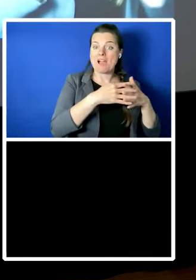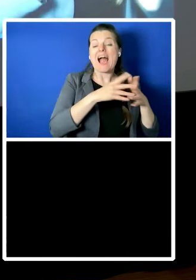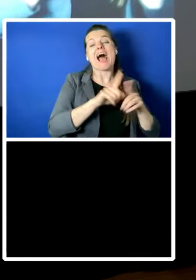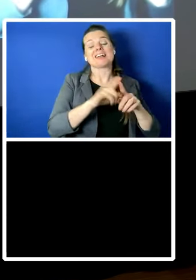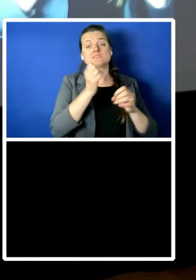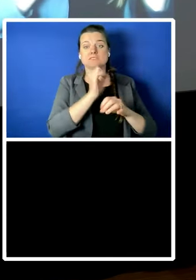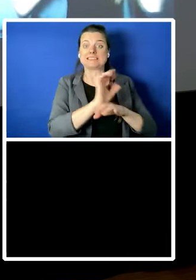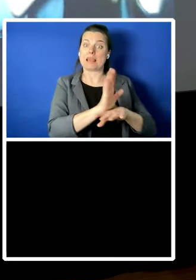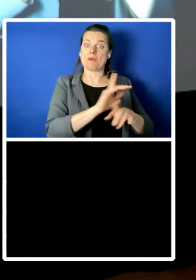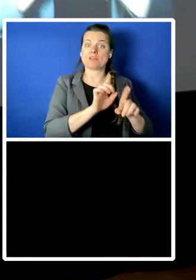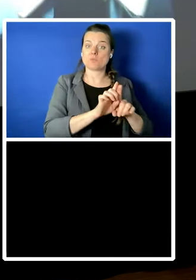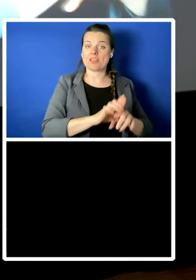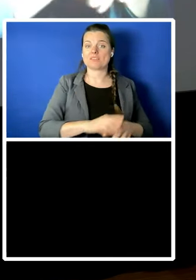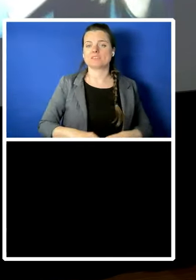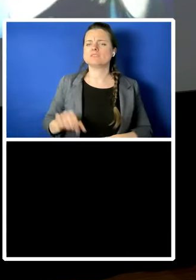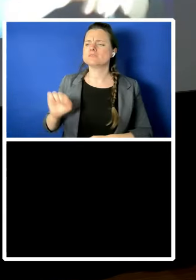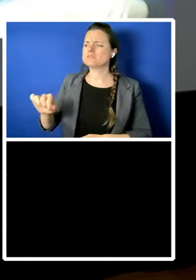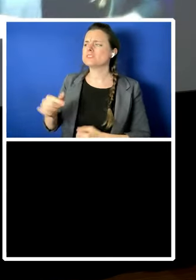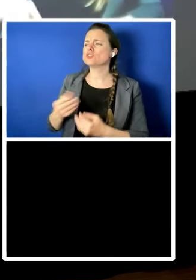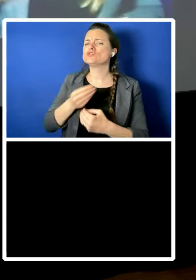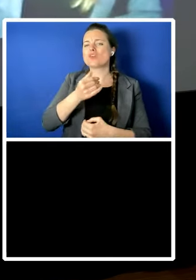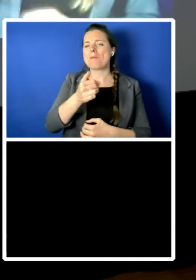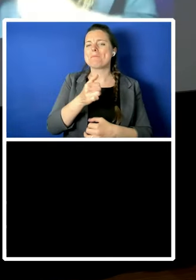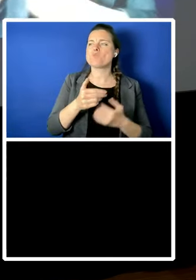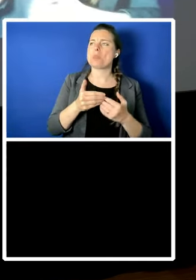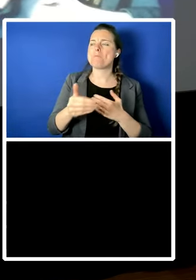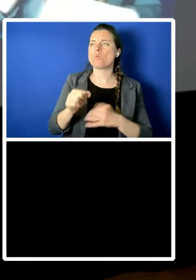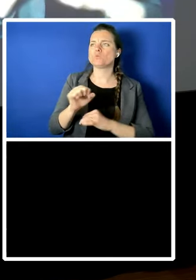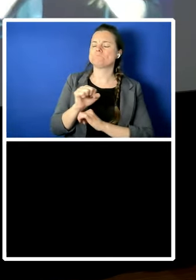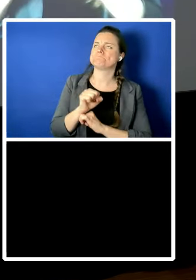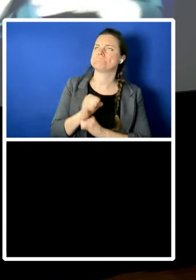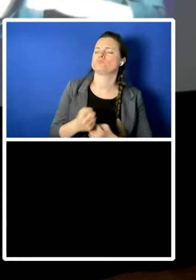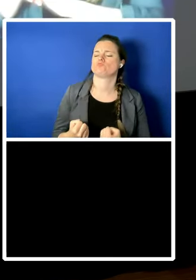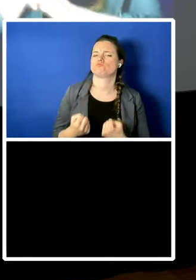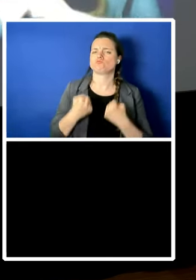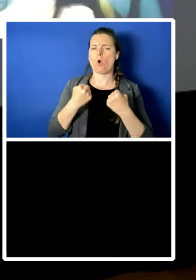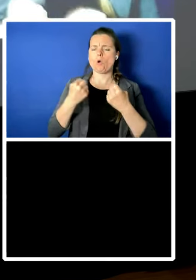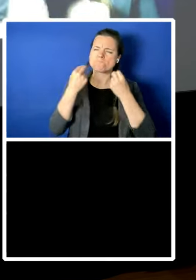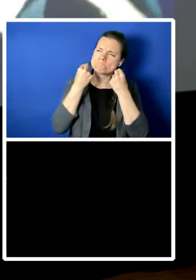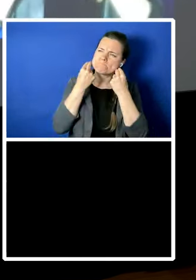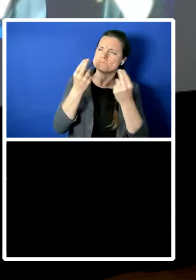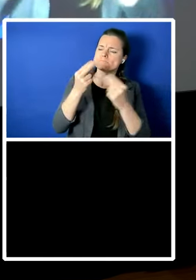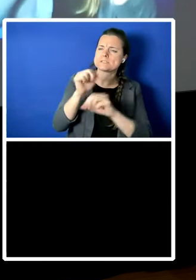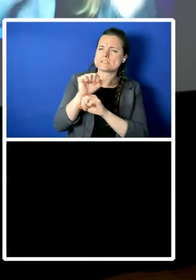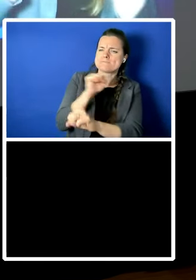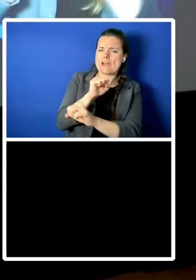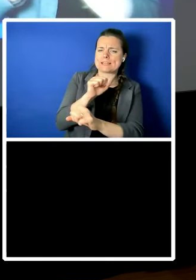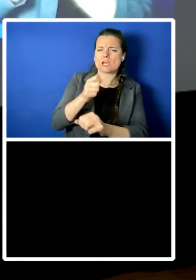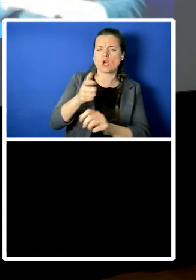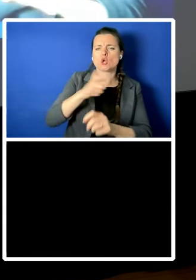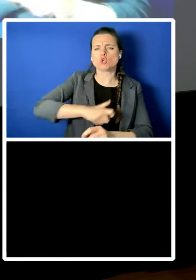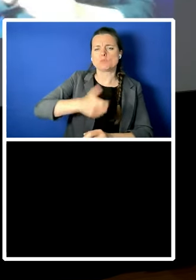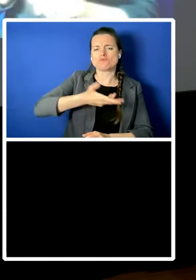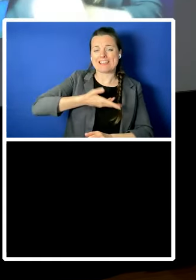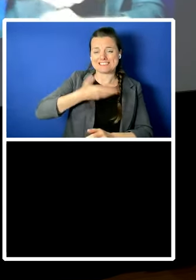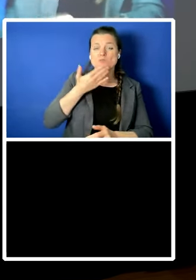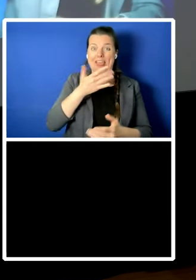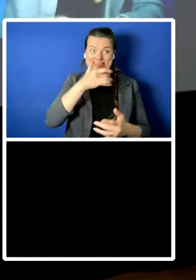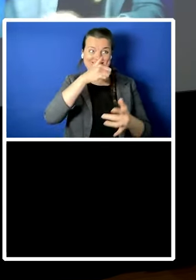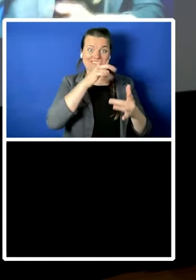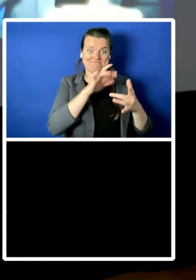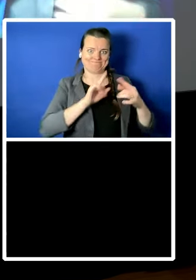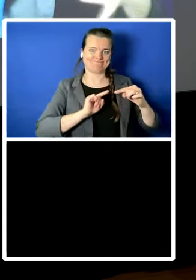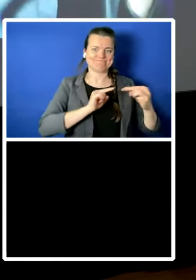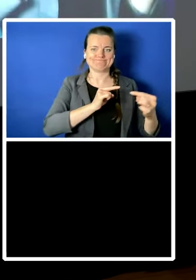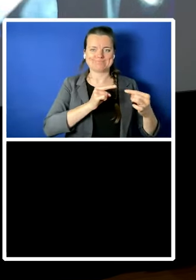are in the places where we have you know fully fledged authoritarianism fascism on the ground and one of the beautiful things about your book is